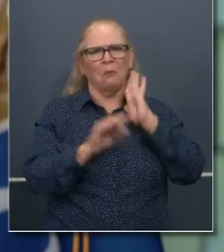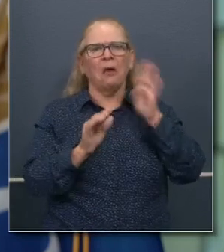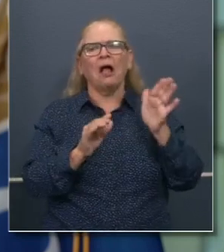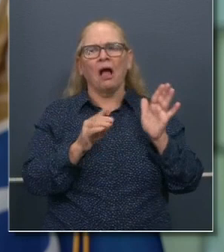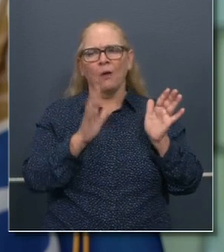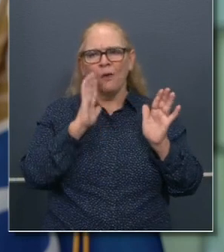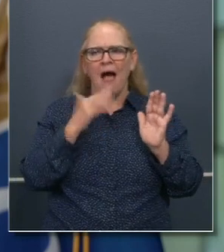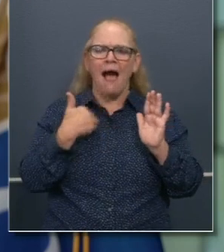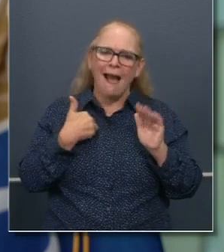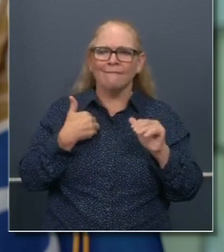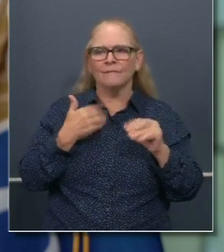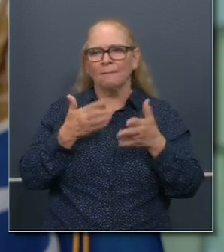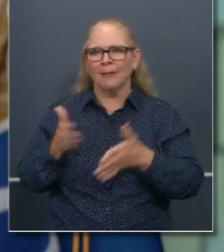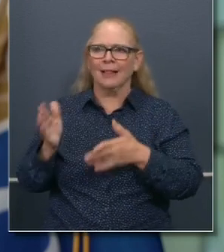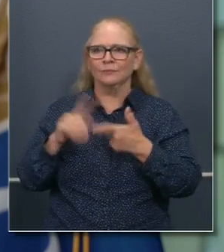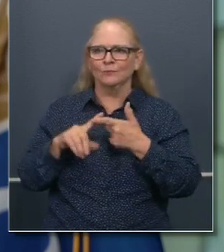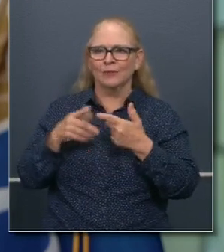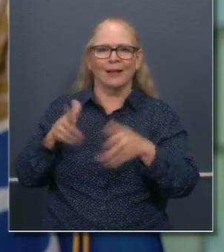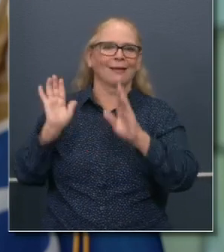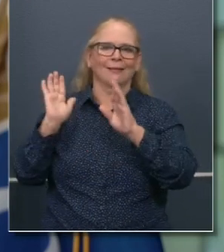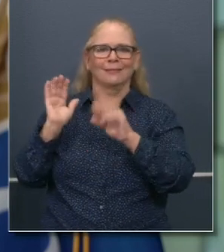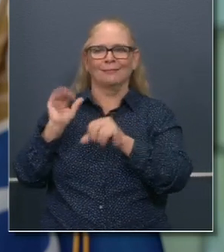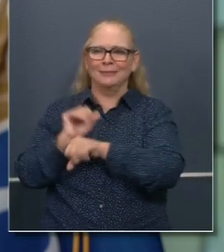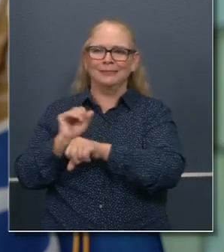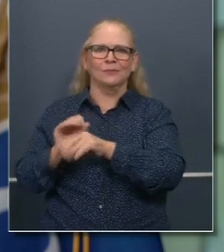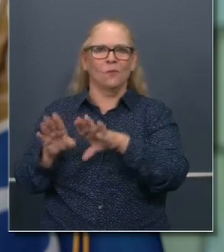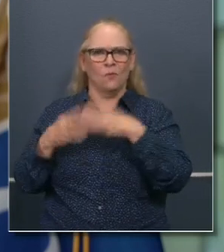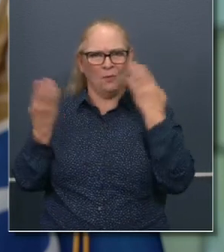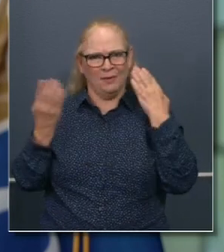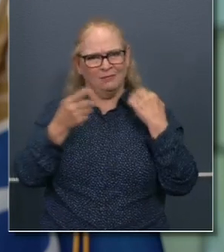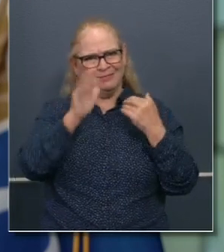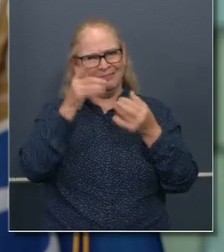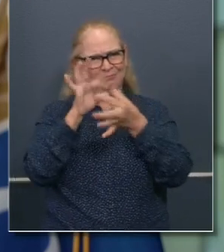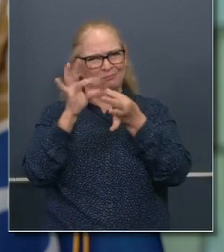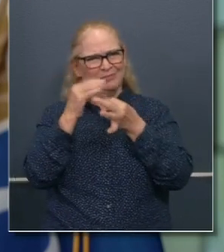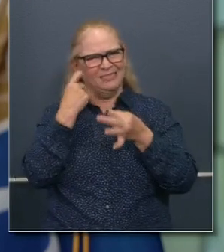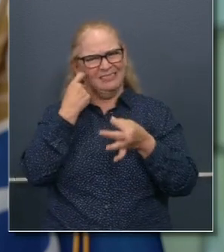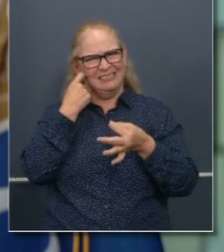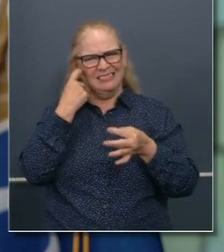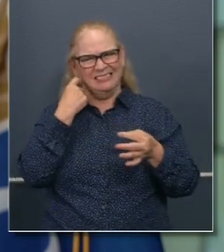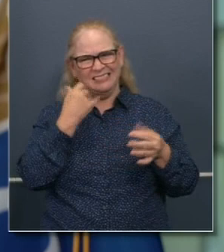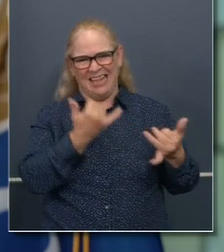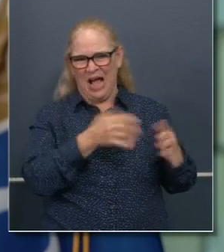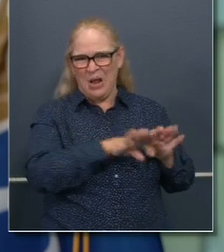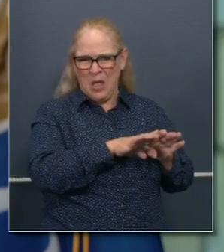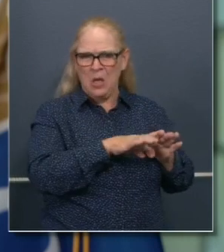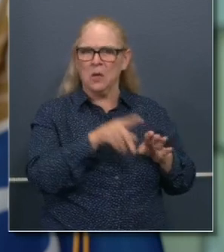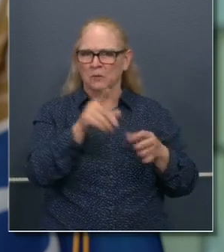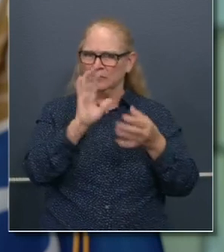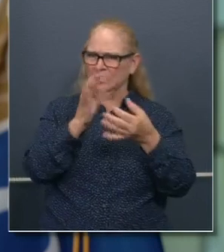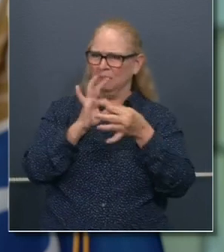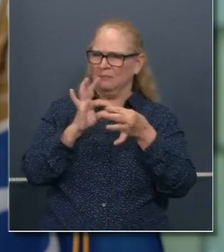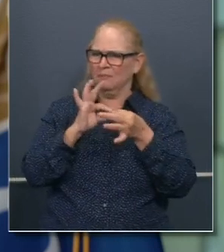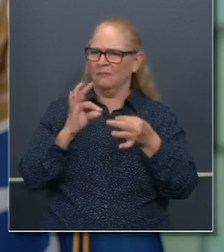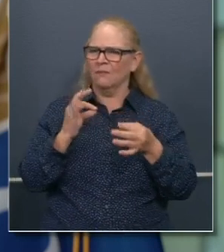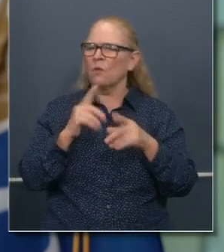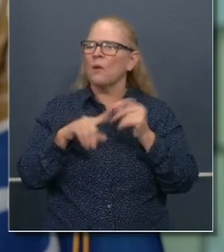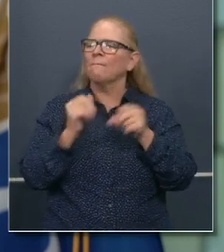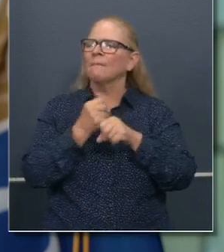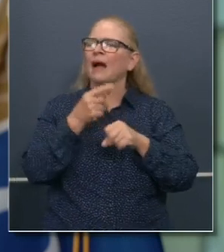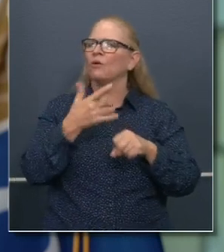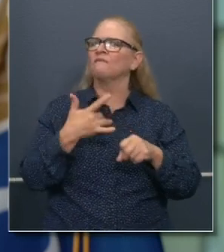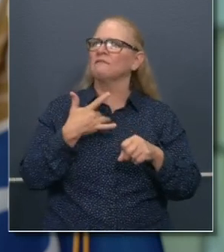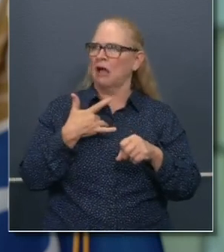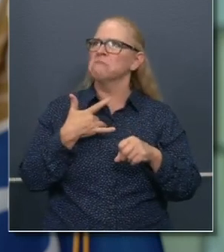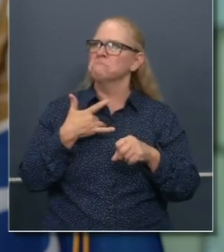the businesses that have been forced to shut down again a second time through the recent orders that you've made? Yeah. So let me